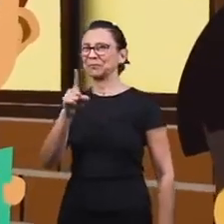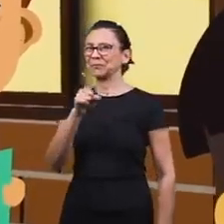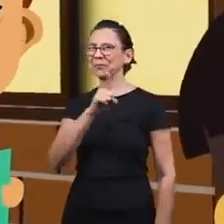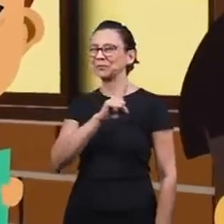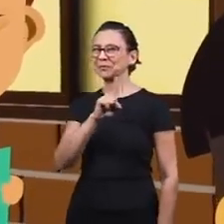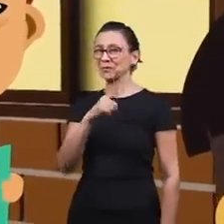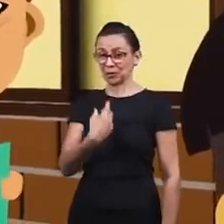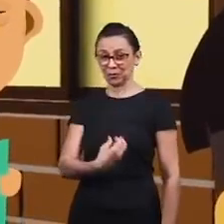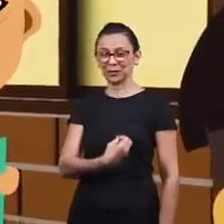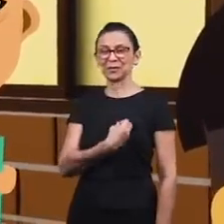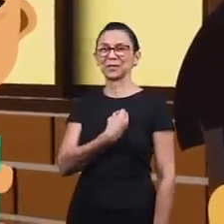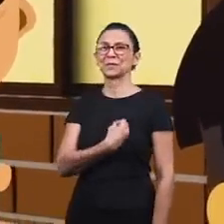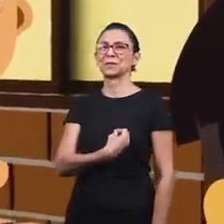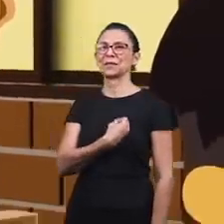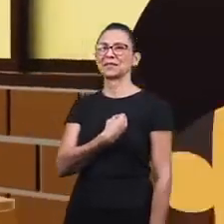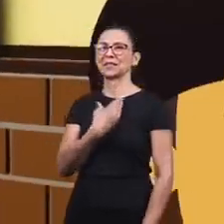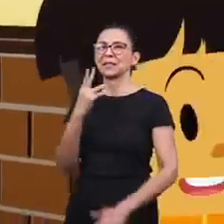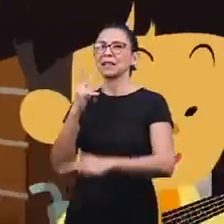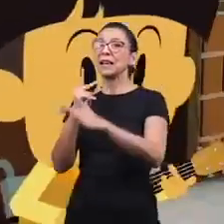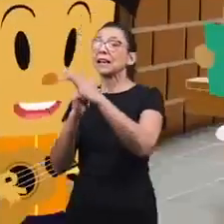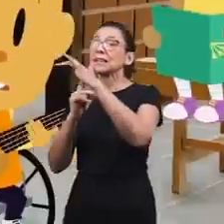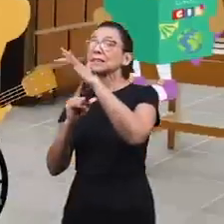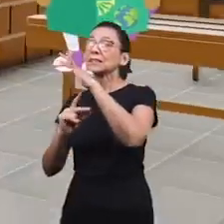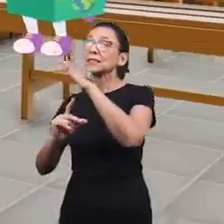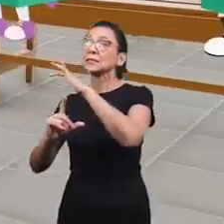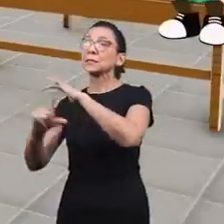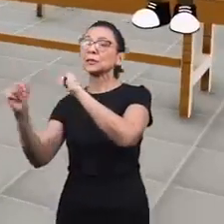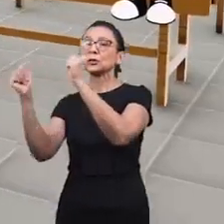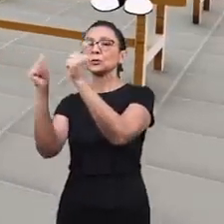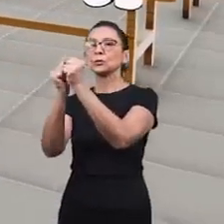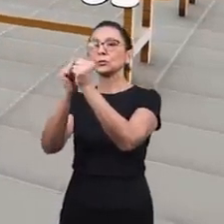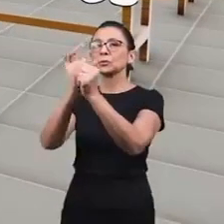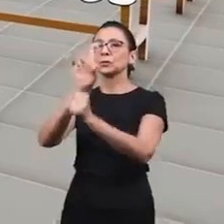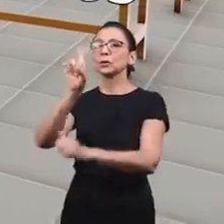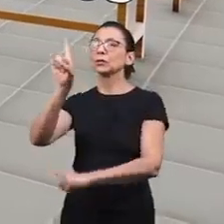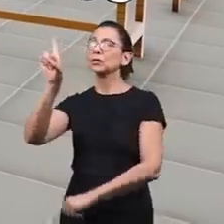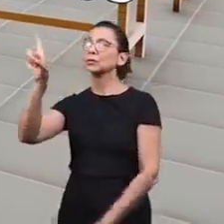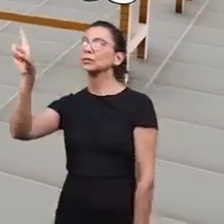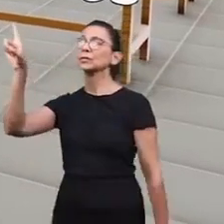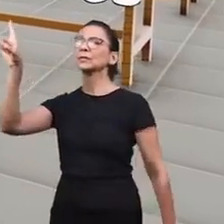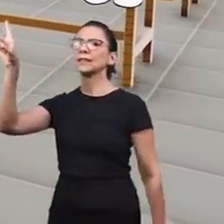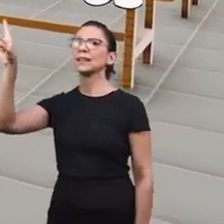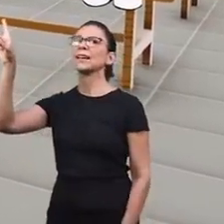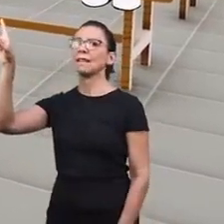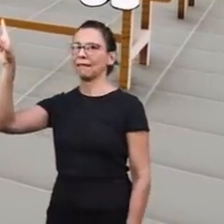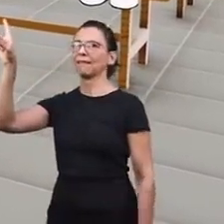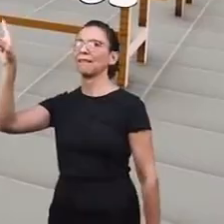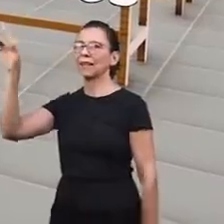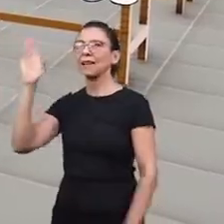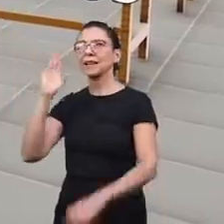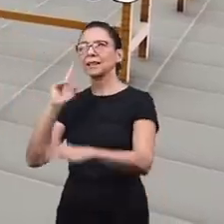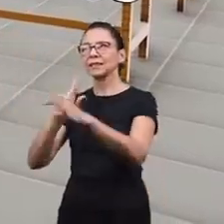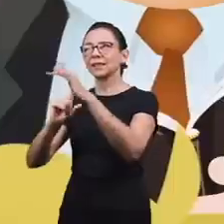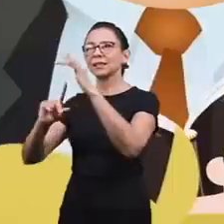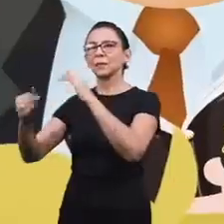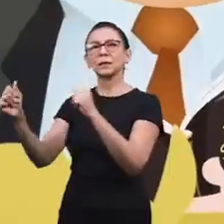We will not die, yes we will be, eternally with our God,